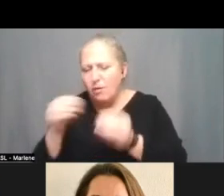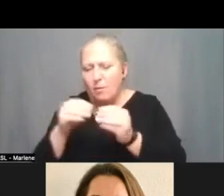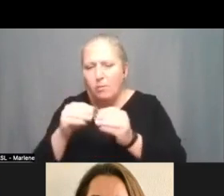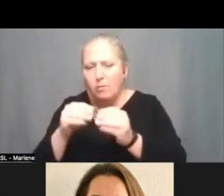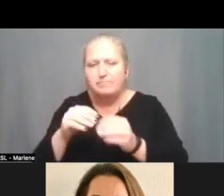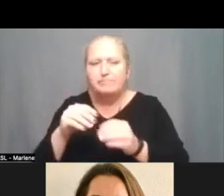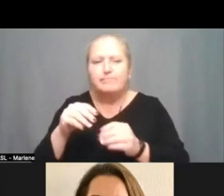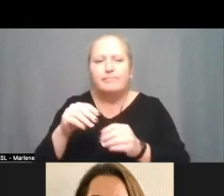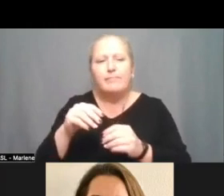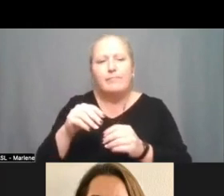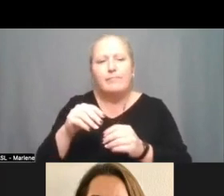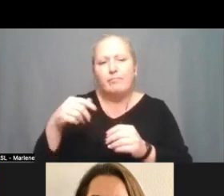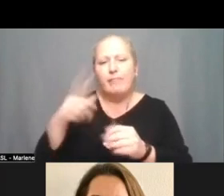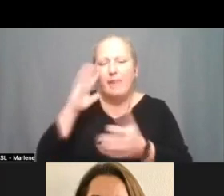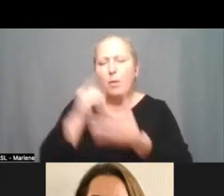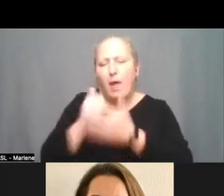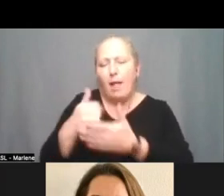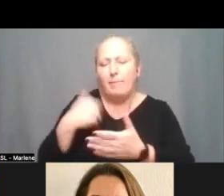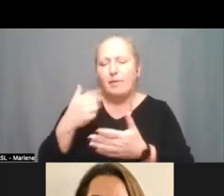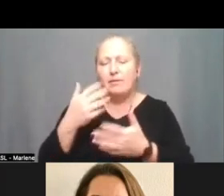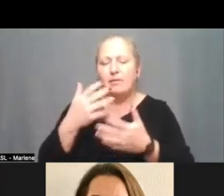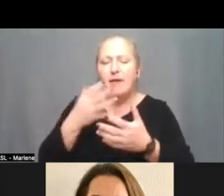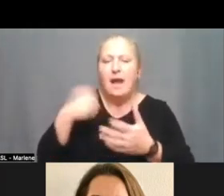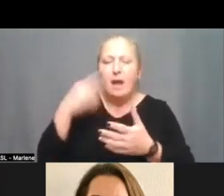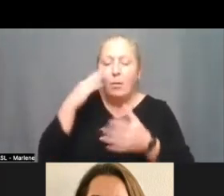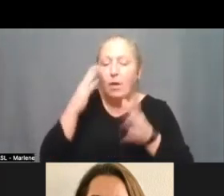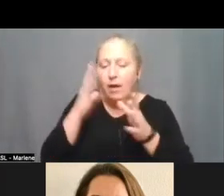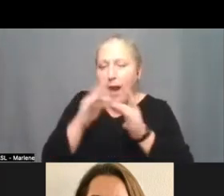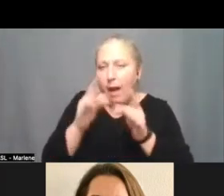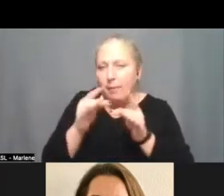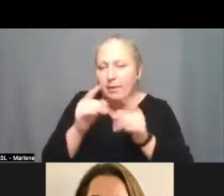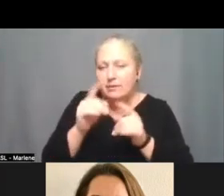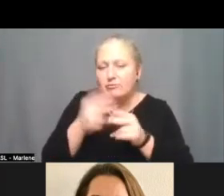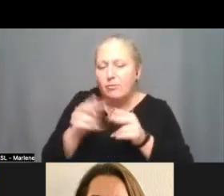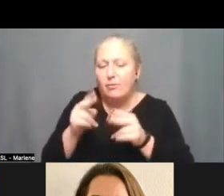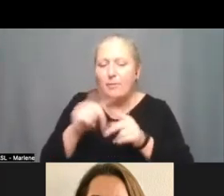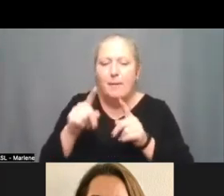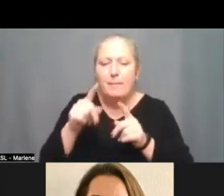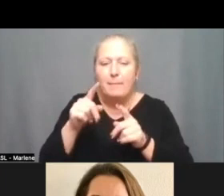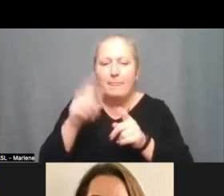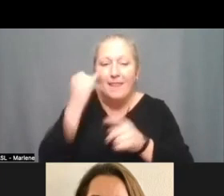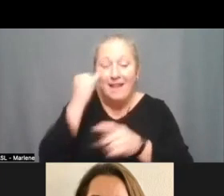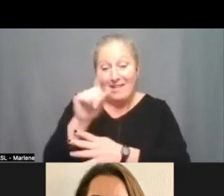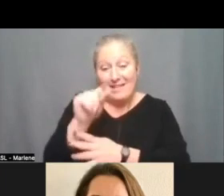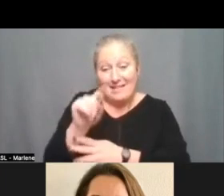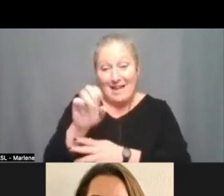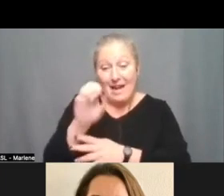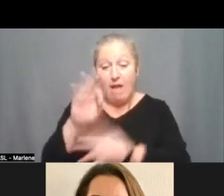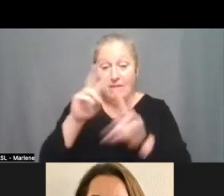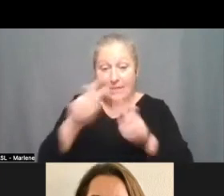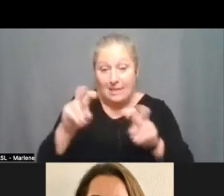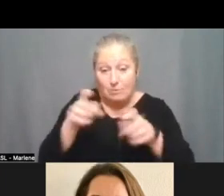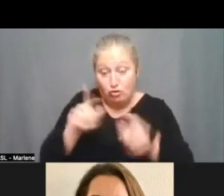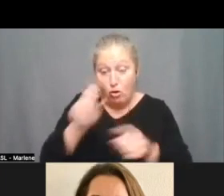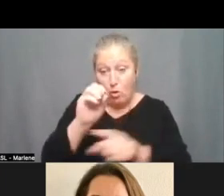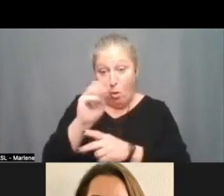know um and i'll just make one slight comment even though we're not there yet in the comments but yeah if the dates of the assessment were obviously during the omicron